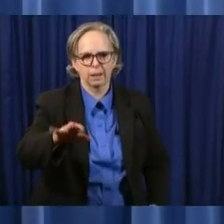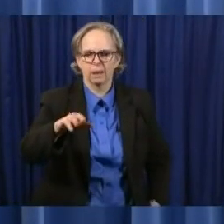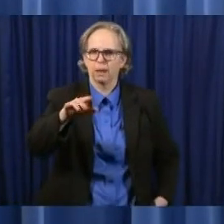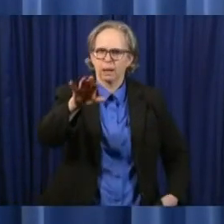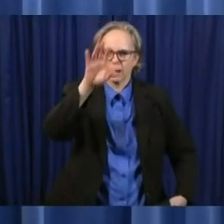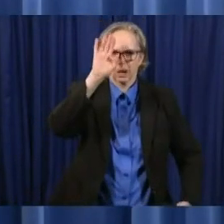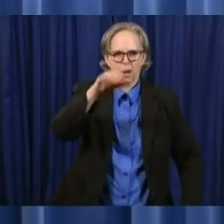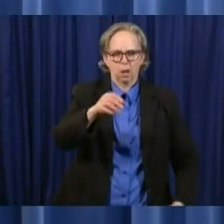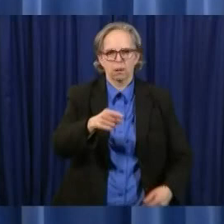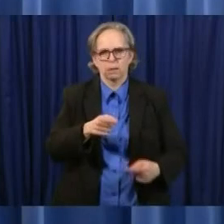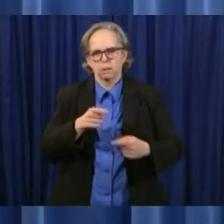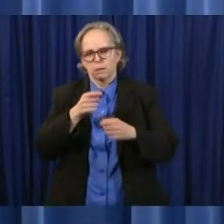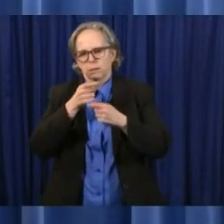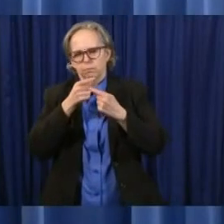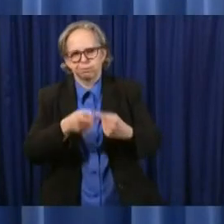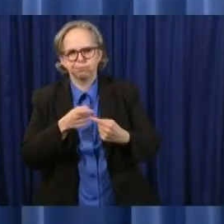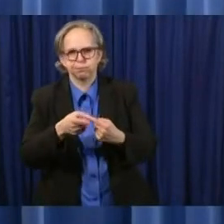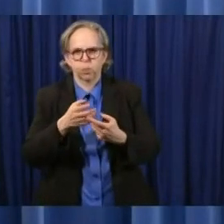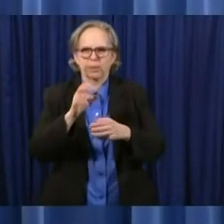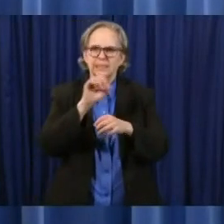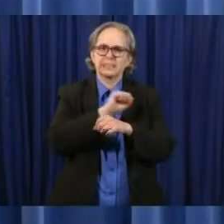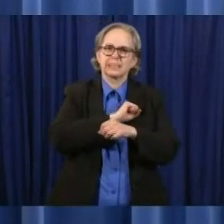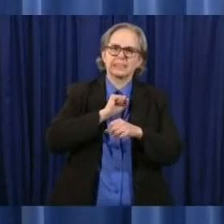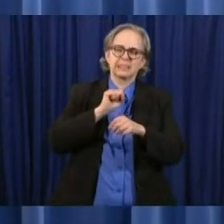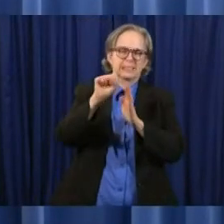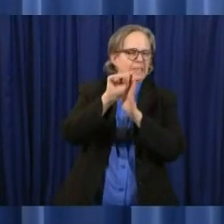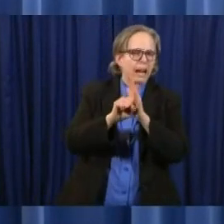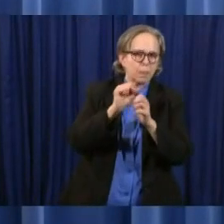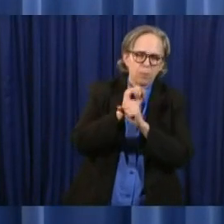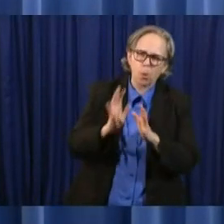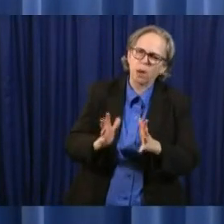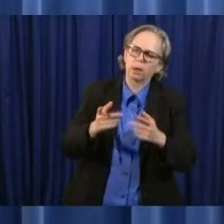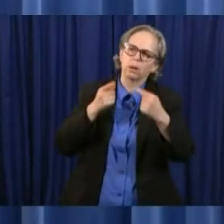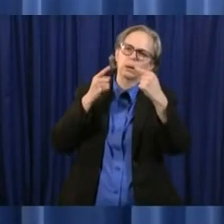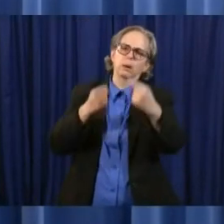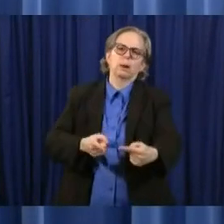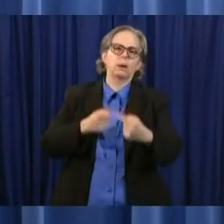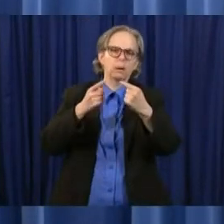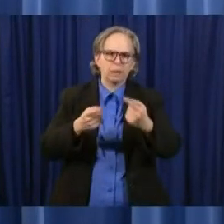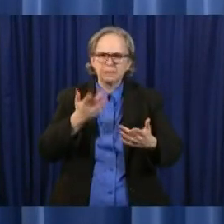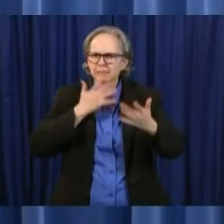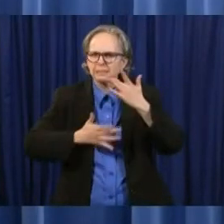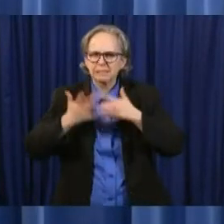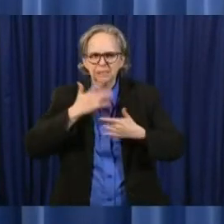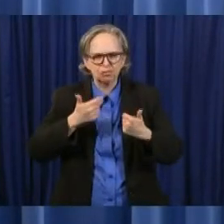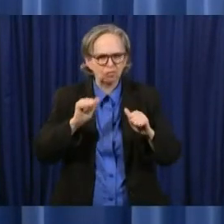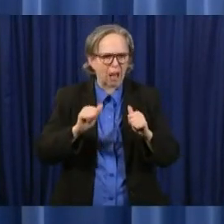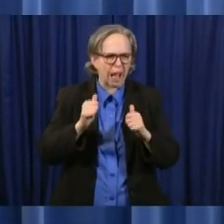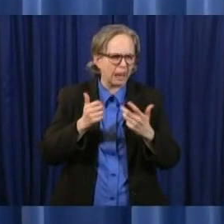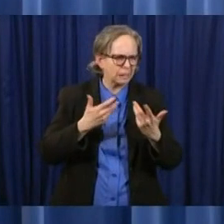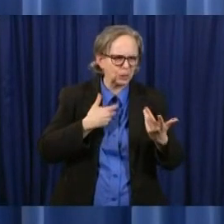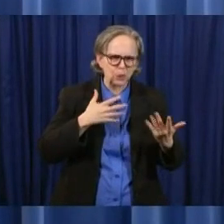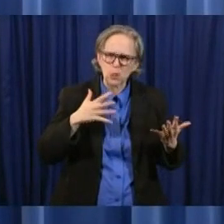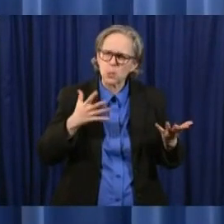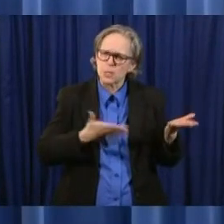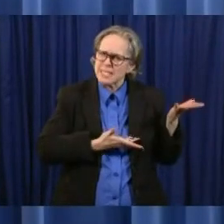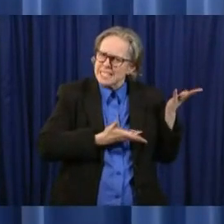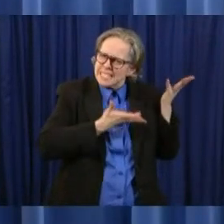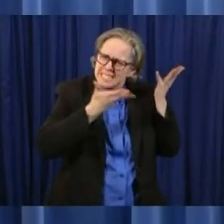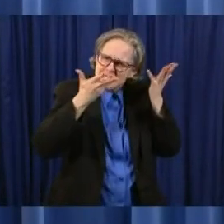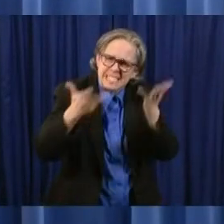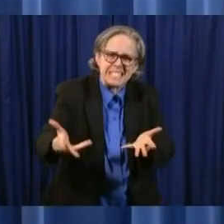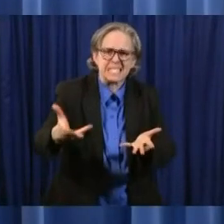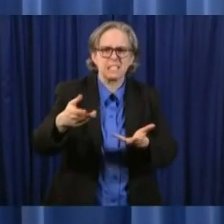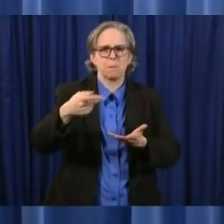working in in our prisons today we're doing everything we can to get ppe into them i've made it very clear to our